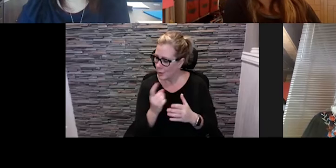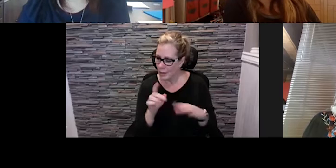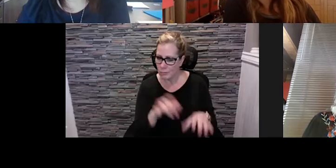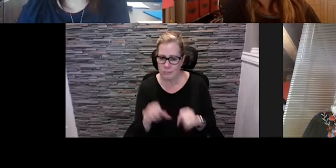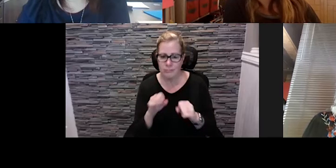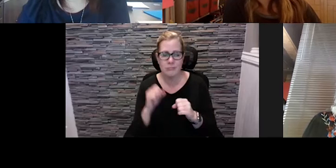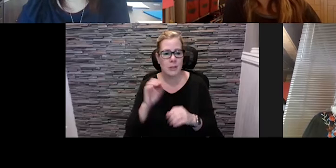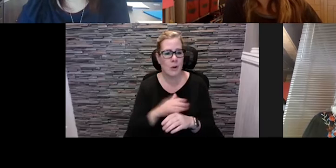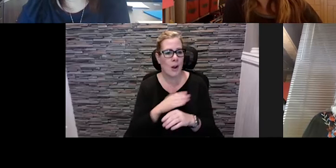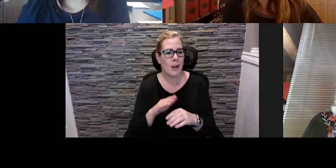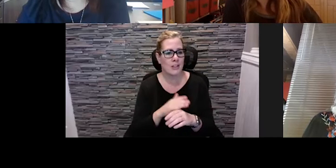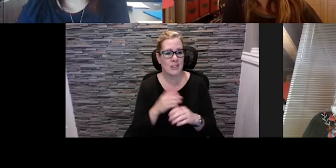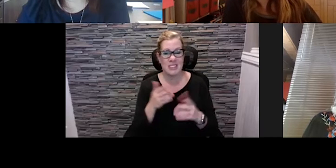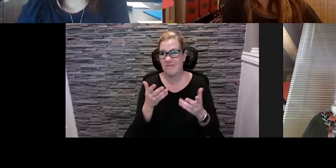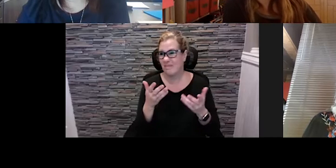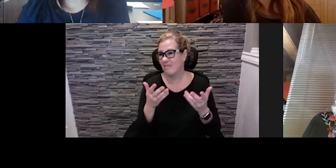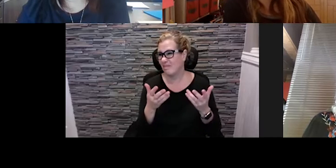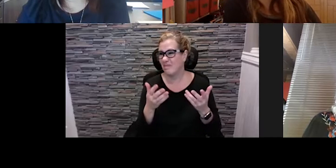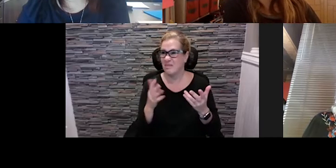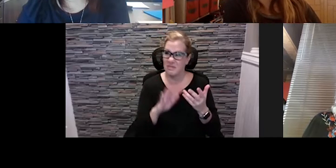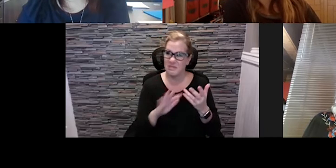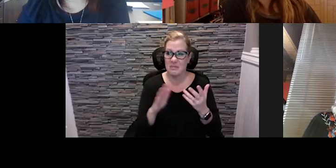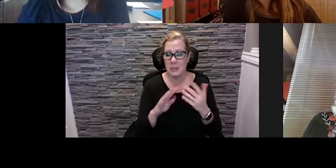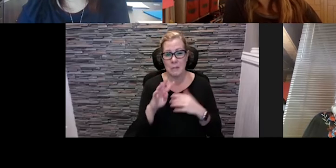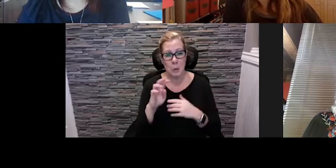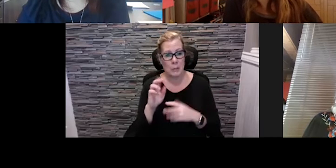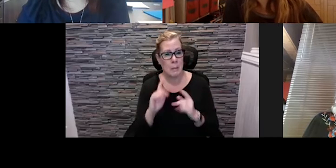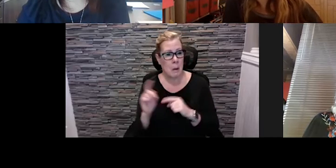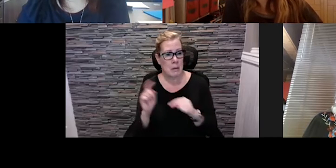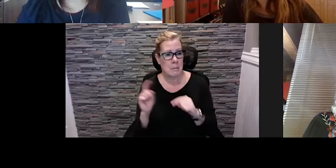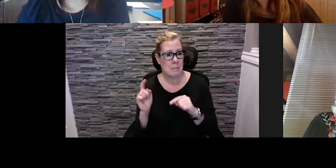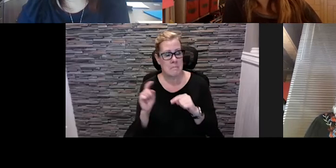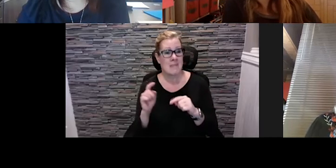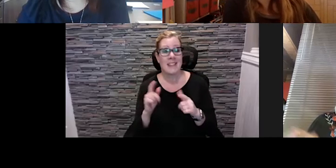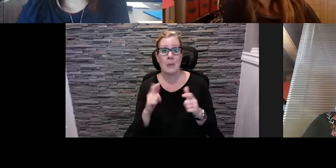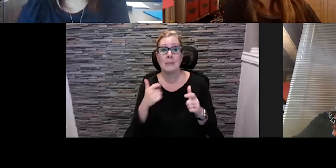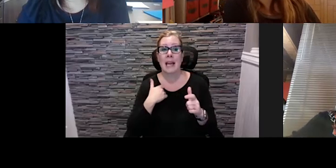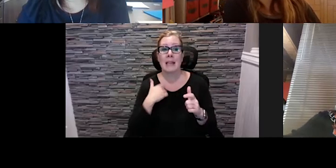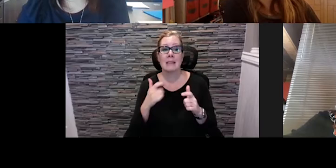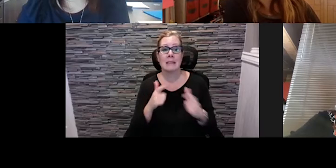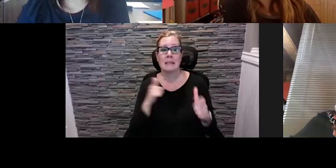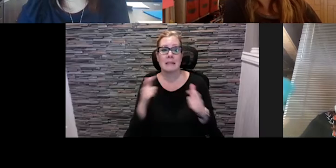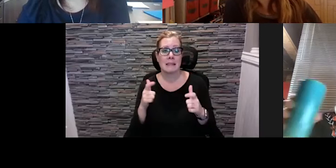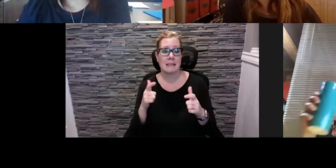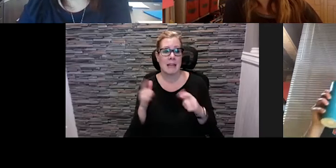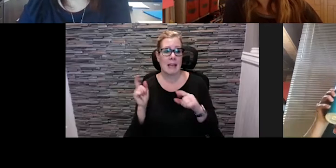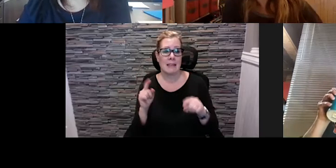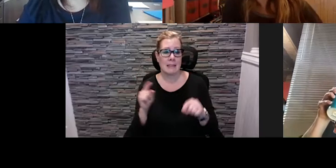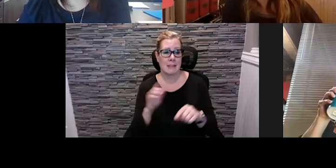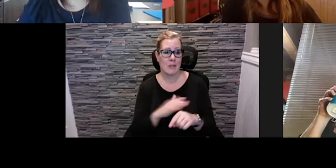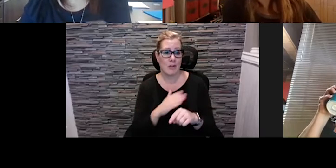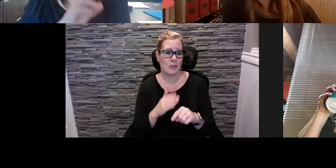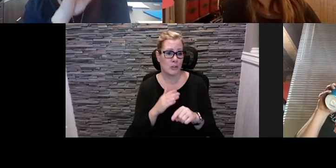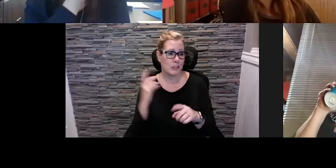you know nearly 400 people in attendance you know making it canada's largest attended concerts each time um